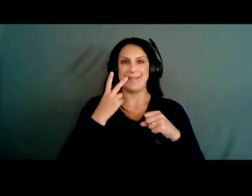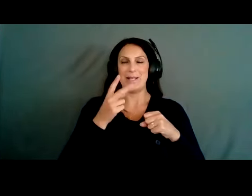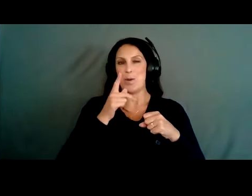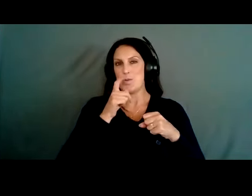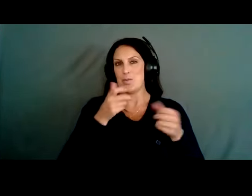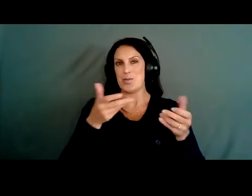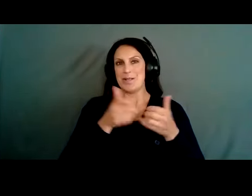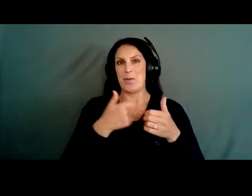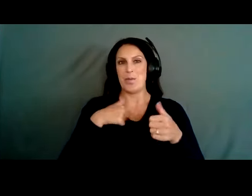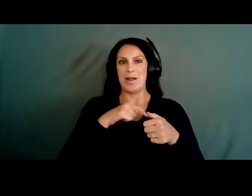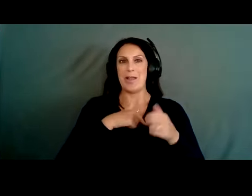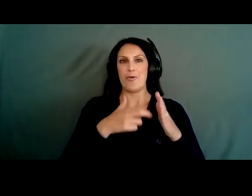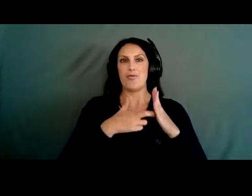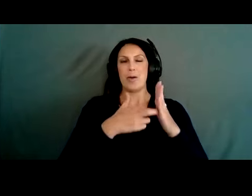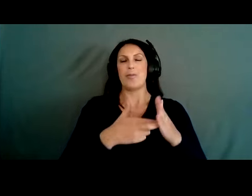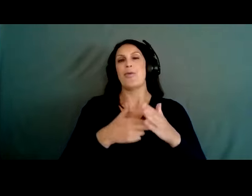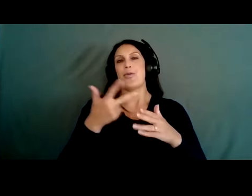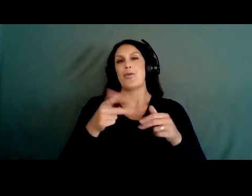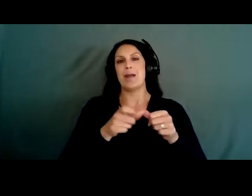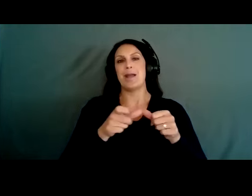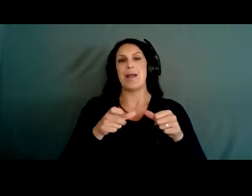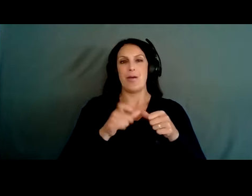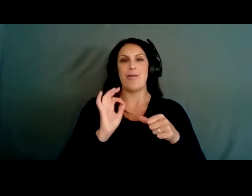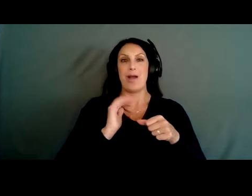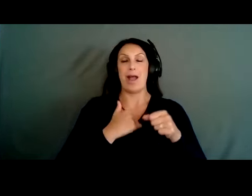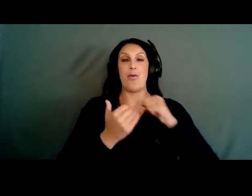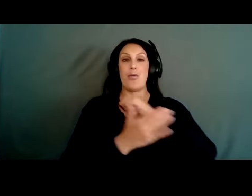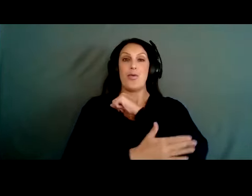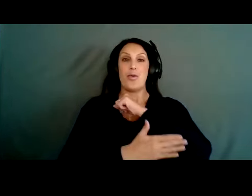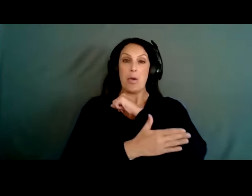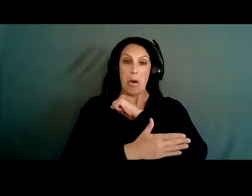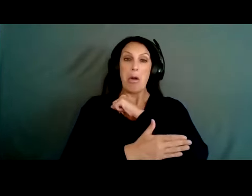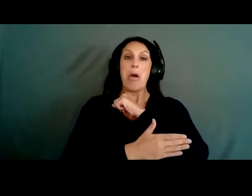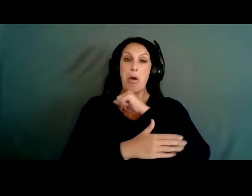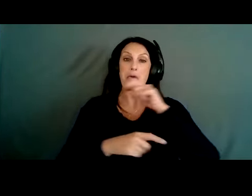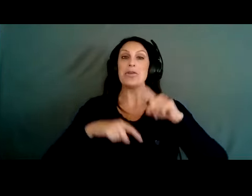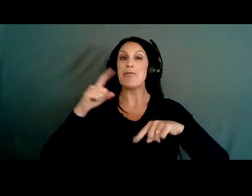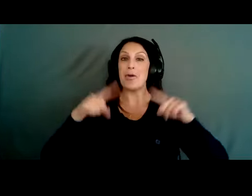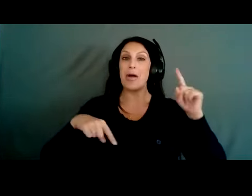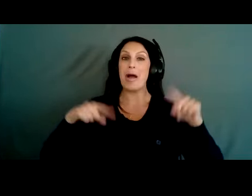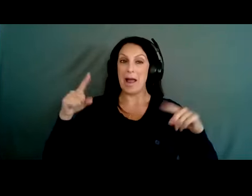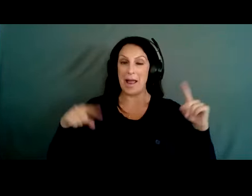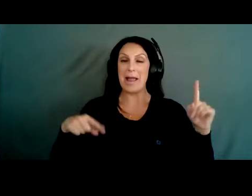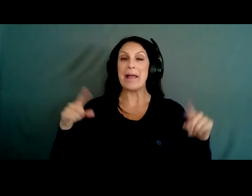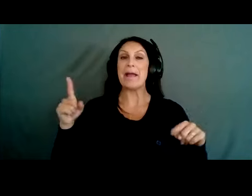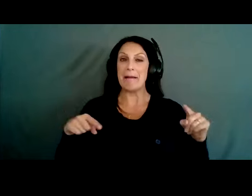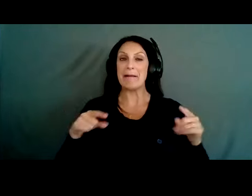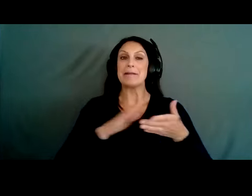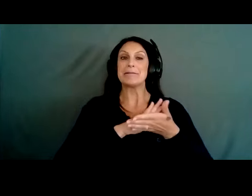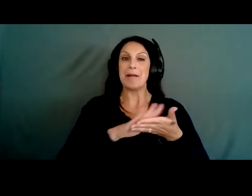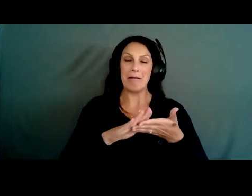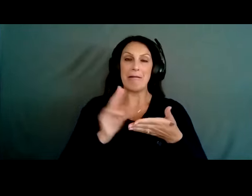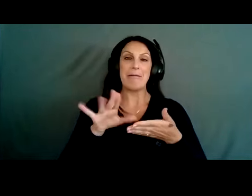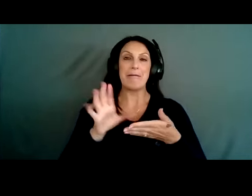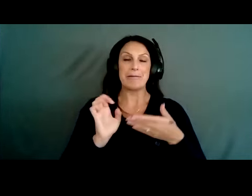us representing the three areas of our county. We have a pretty nice distribution, actually, of people that are serving the different regions and then countywide